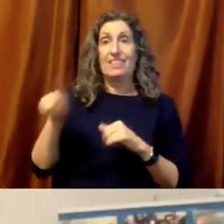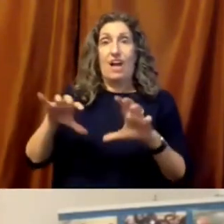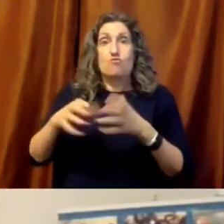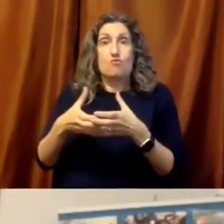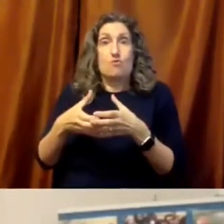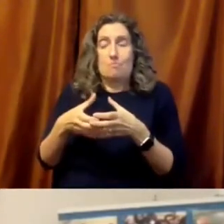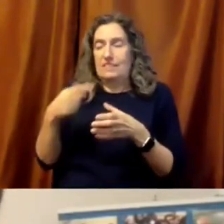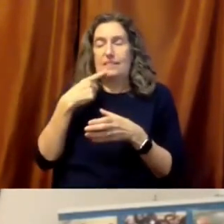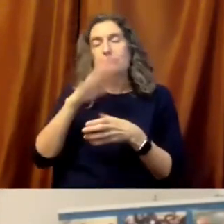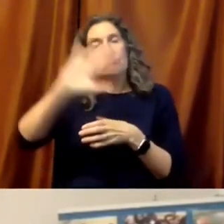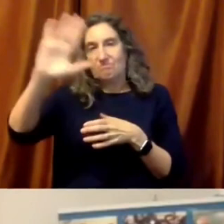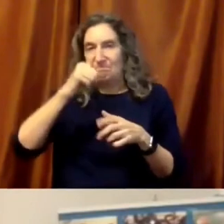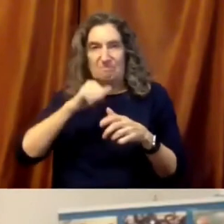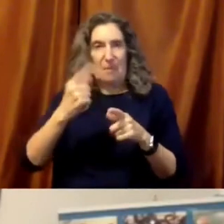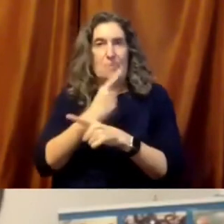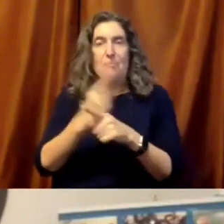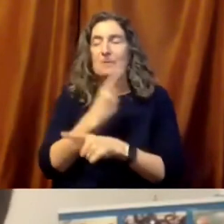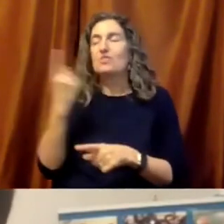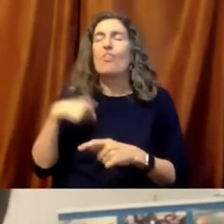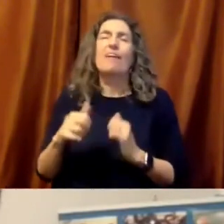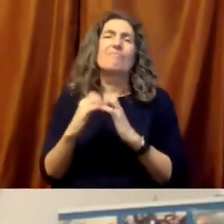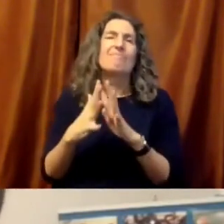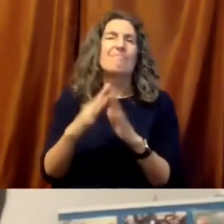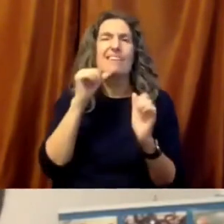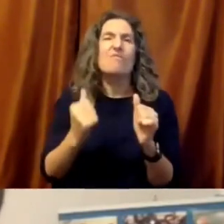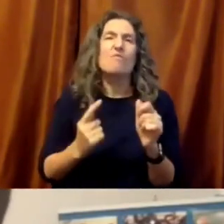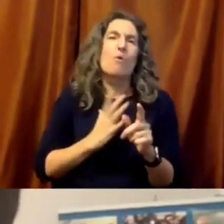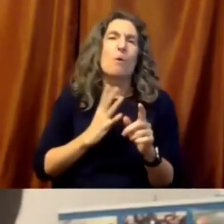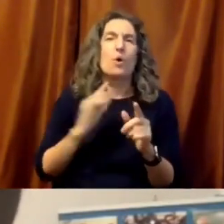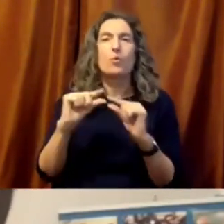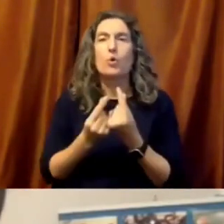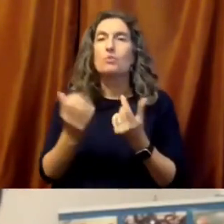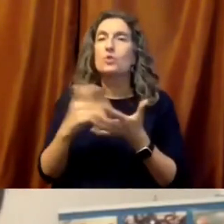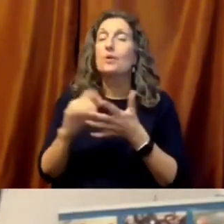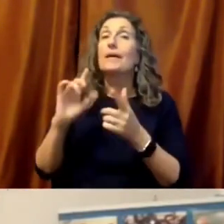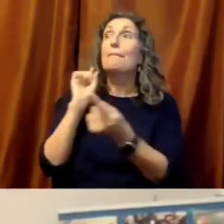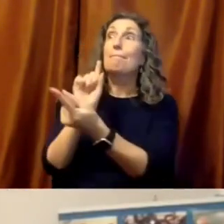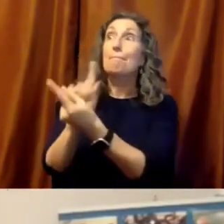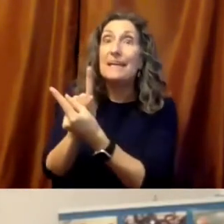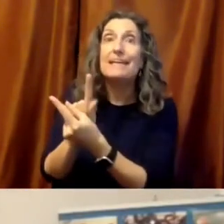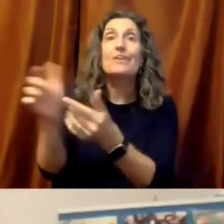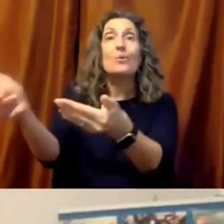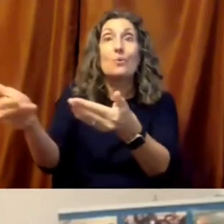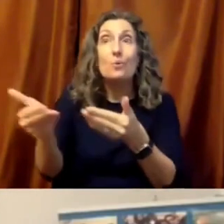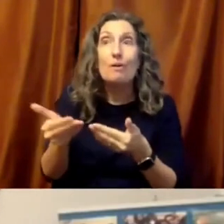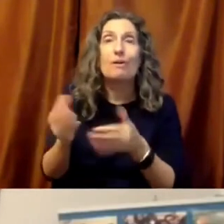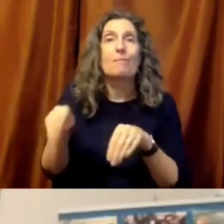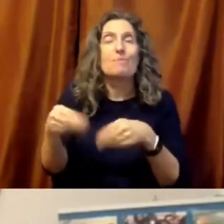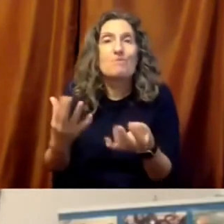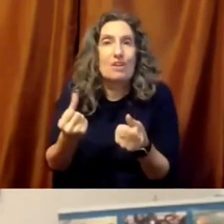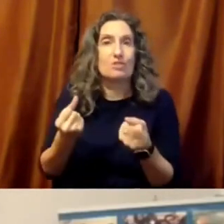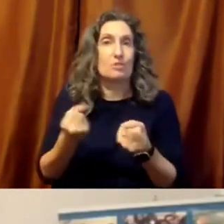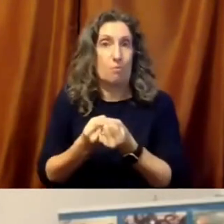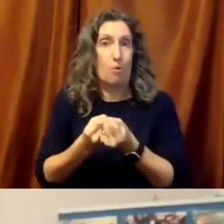things. And they said, we cannot tolerate this. They created, first, a kind of informal group to greet and